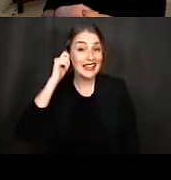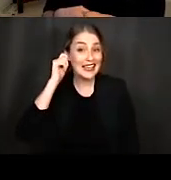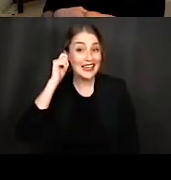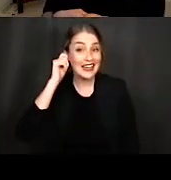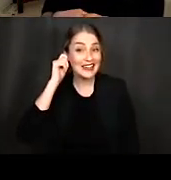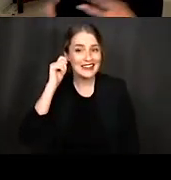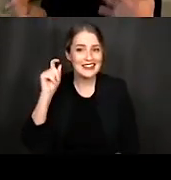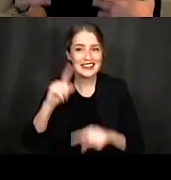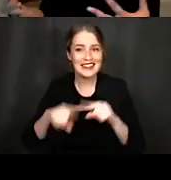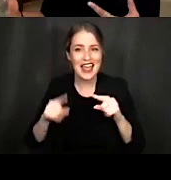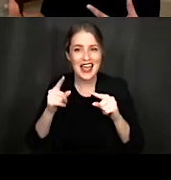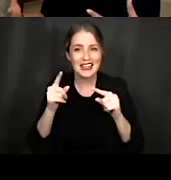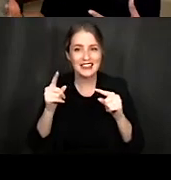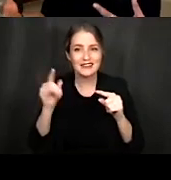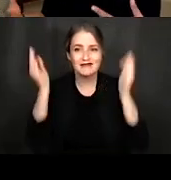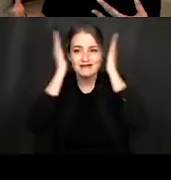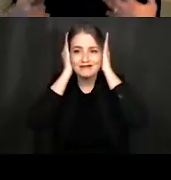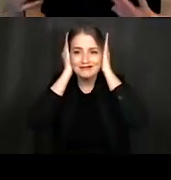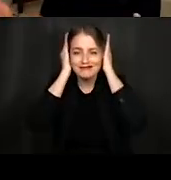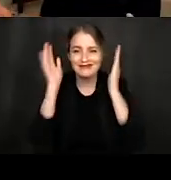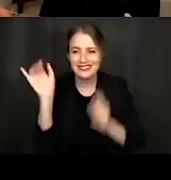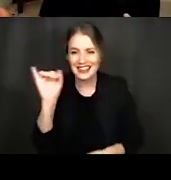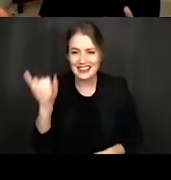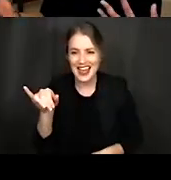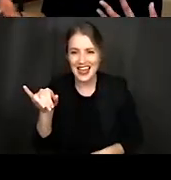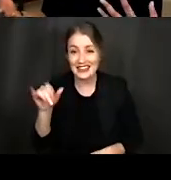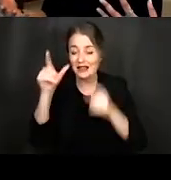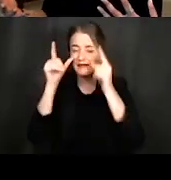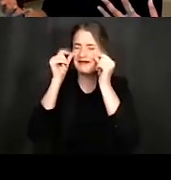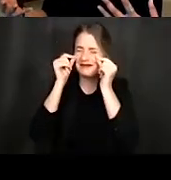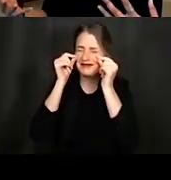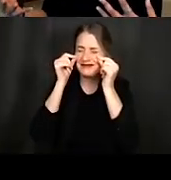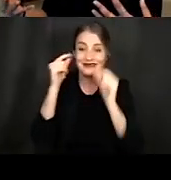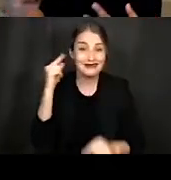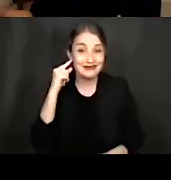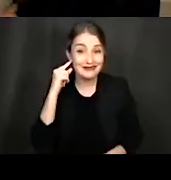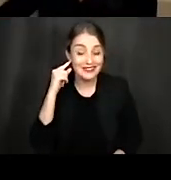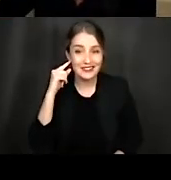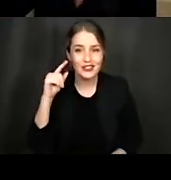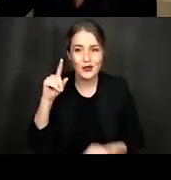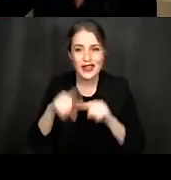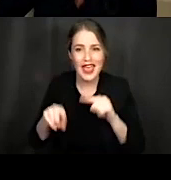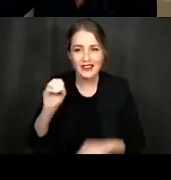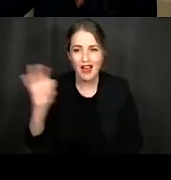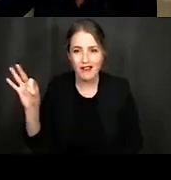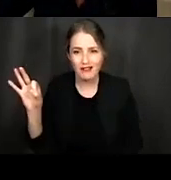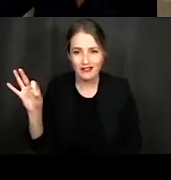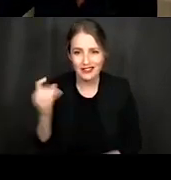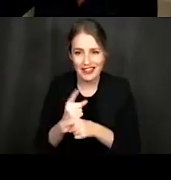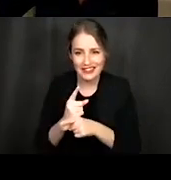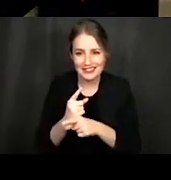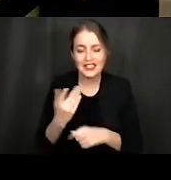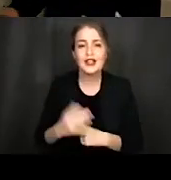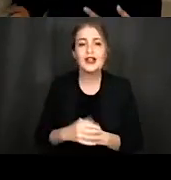shortly before this. There is no way to turn this off. And one way to think about this is